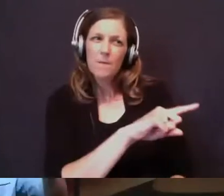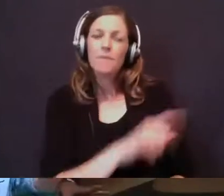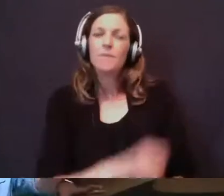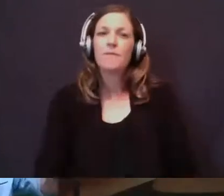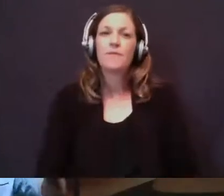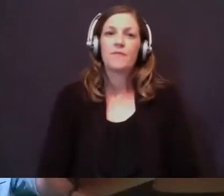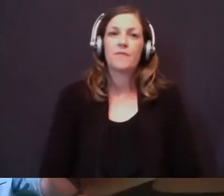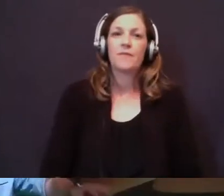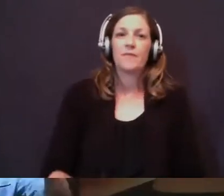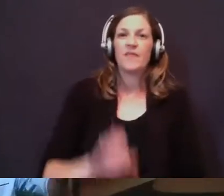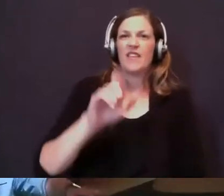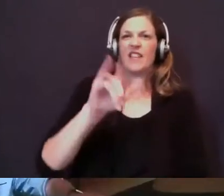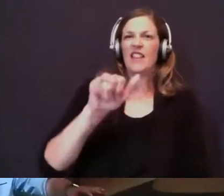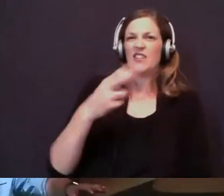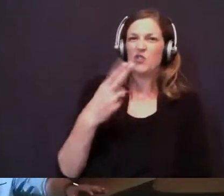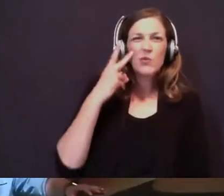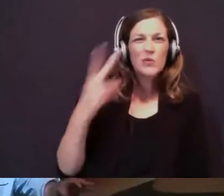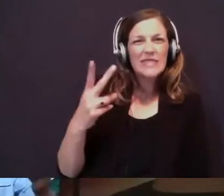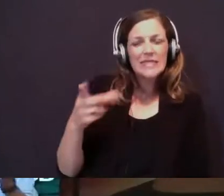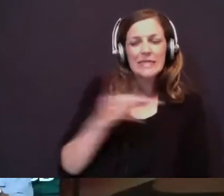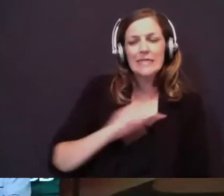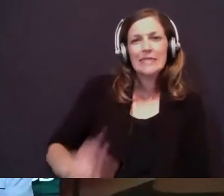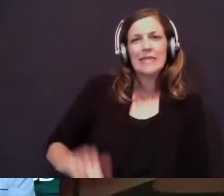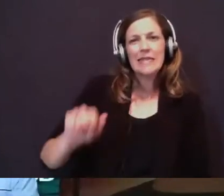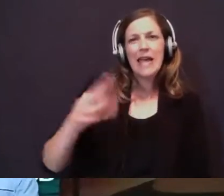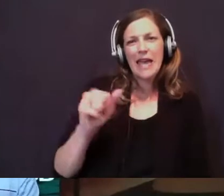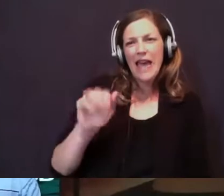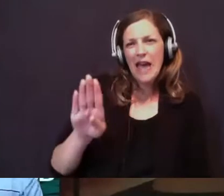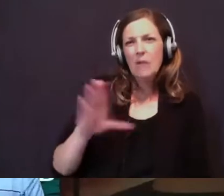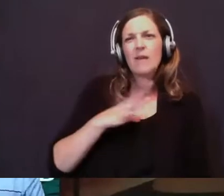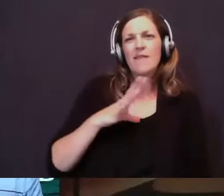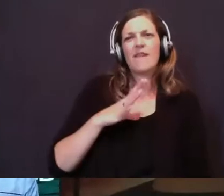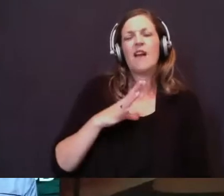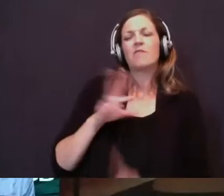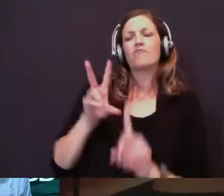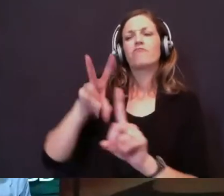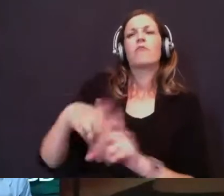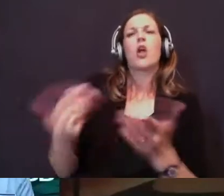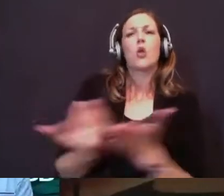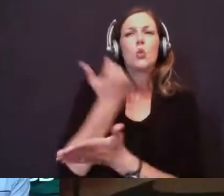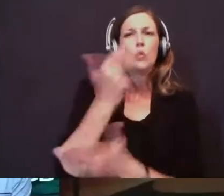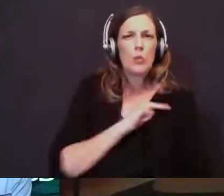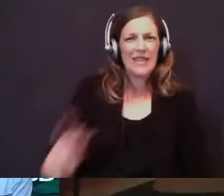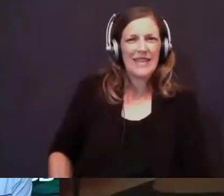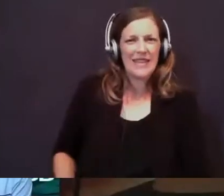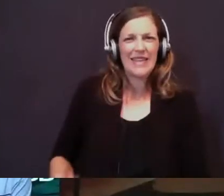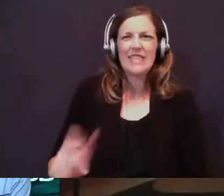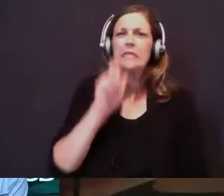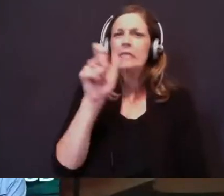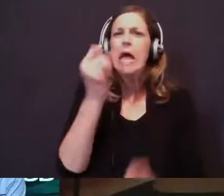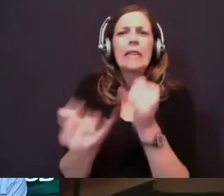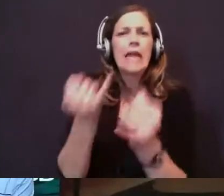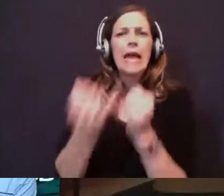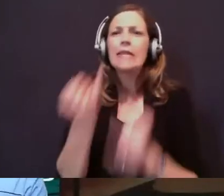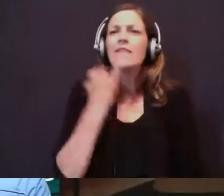you see this king Ahab, this evil king, anoint this new king, this is not the end of